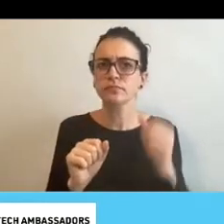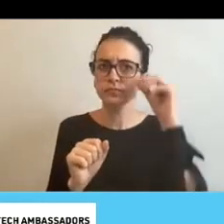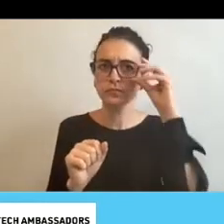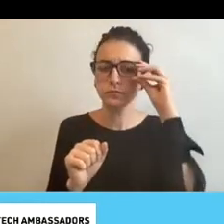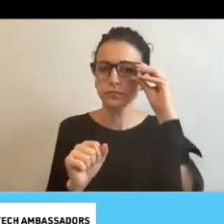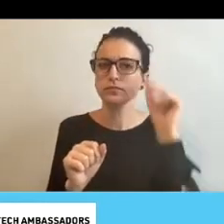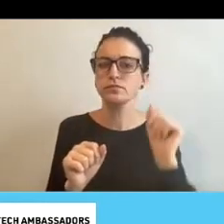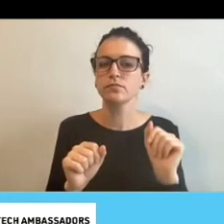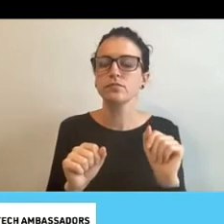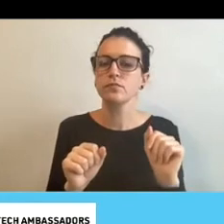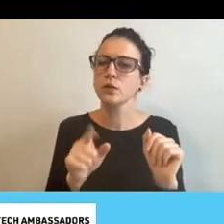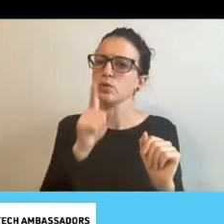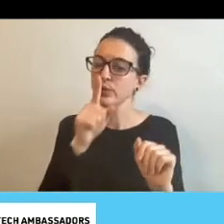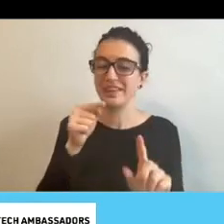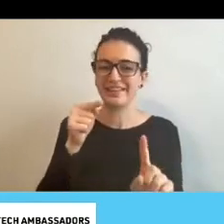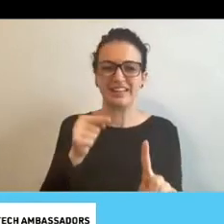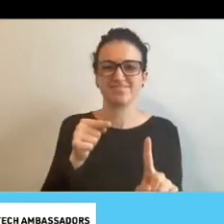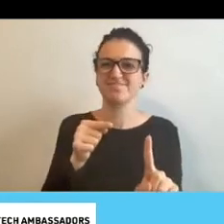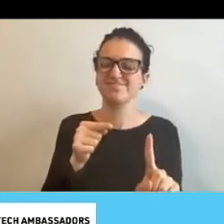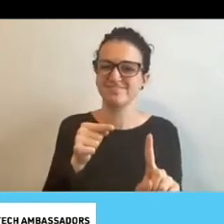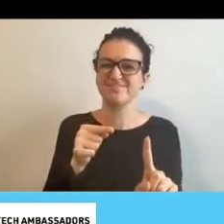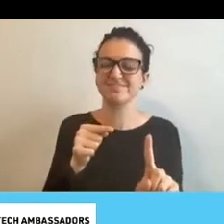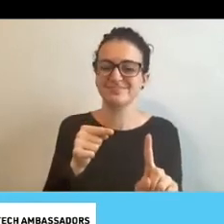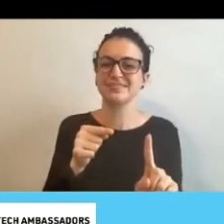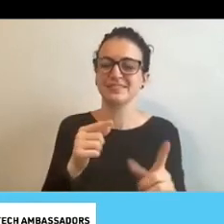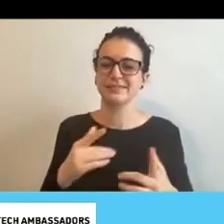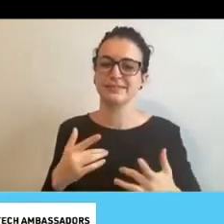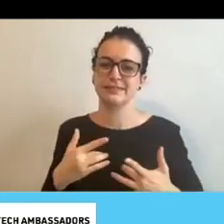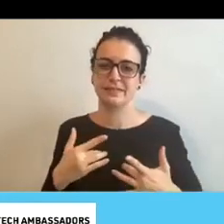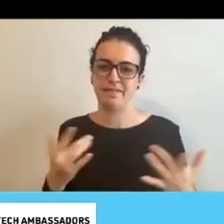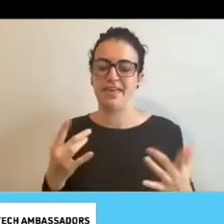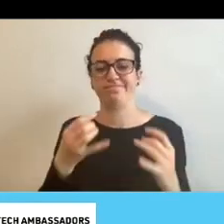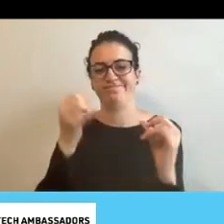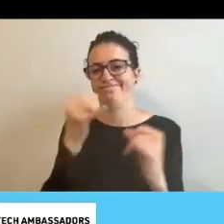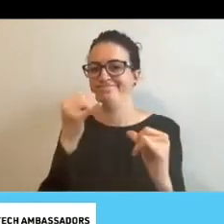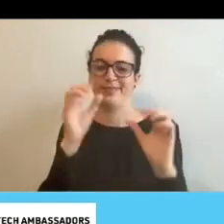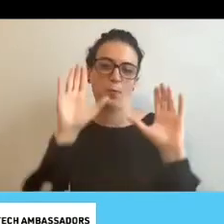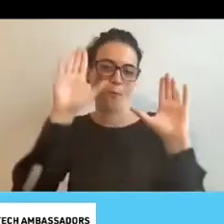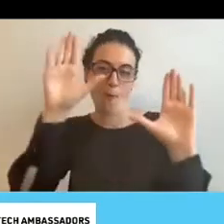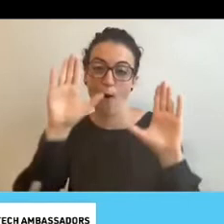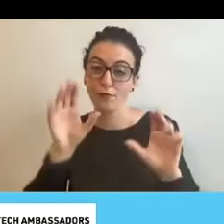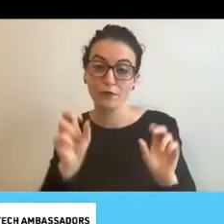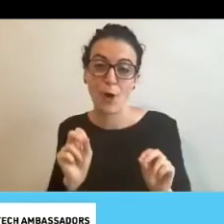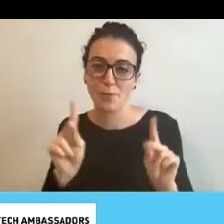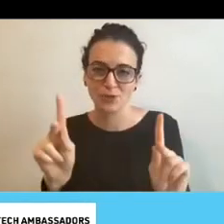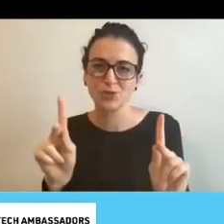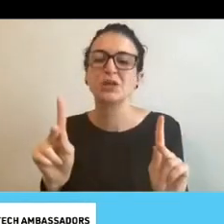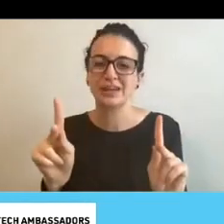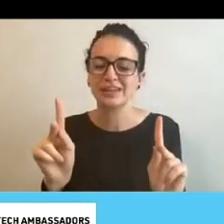has been a, like a great opportunity. And I